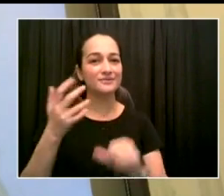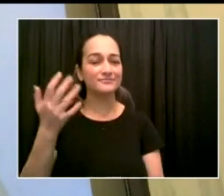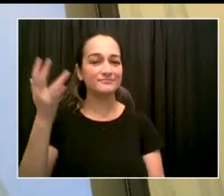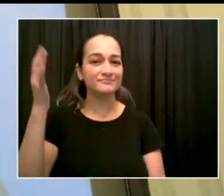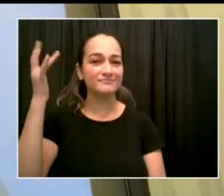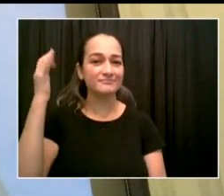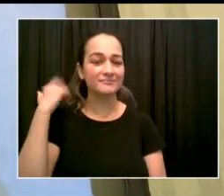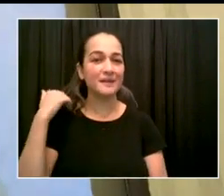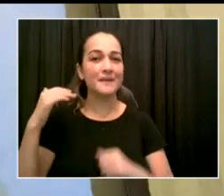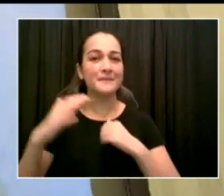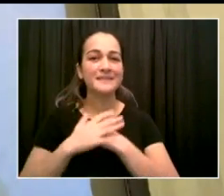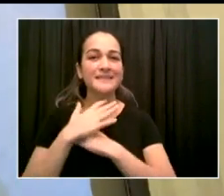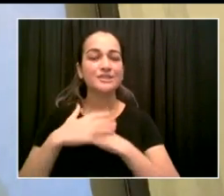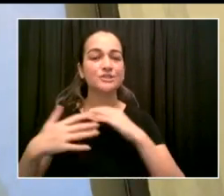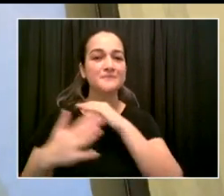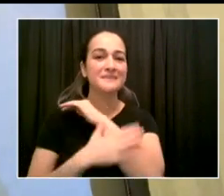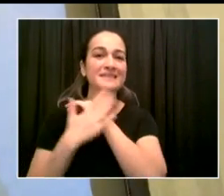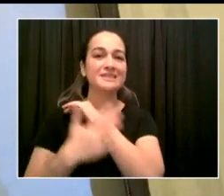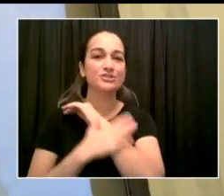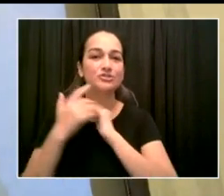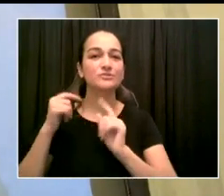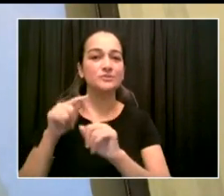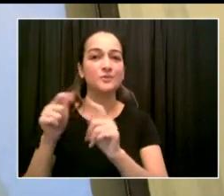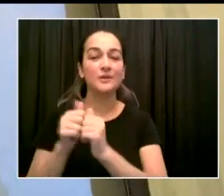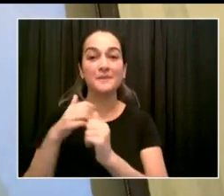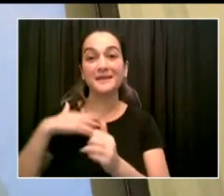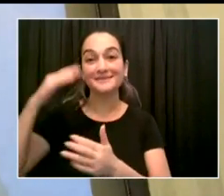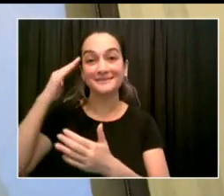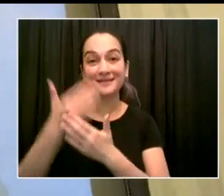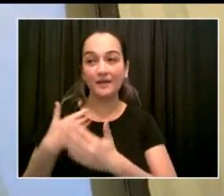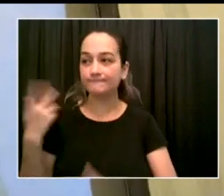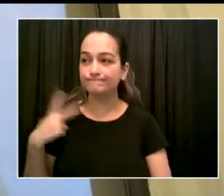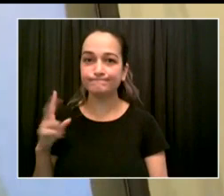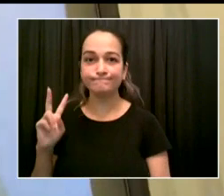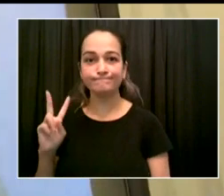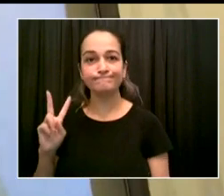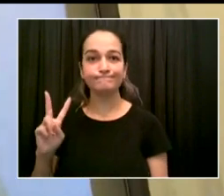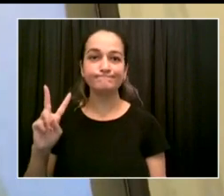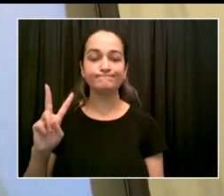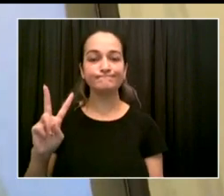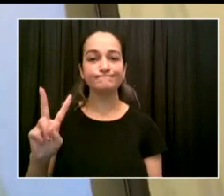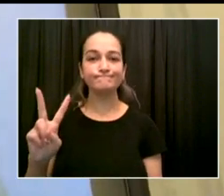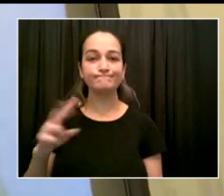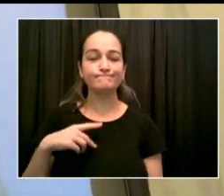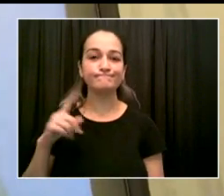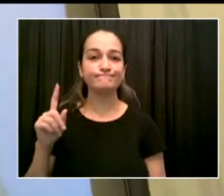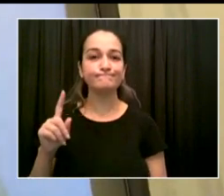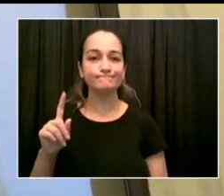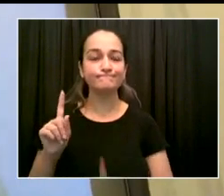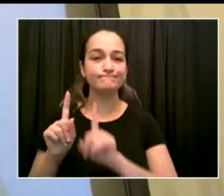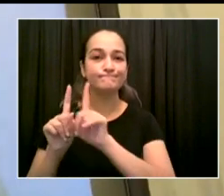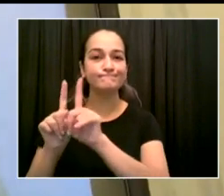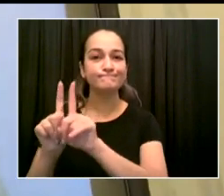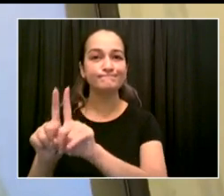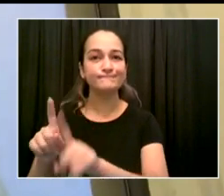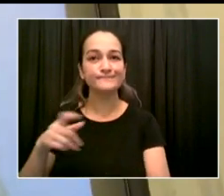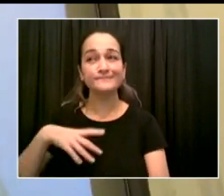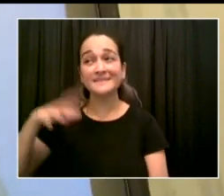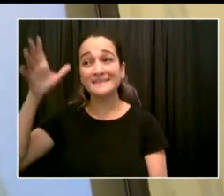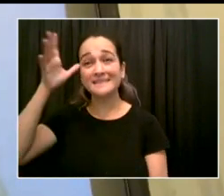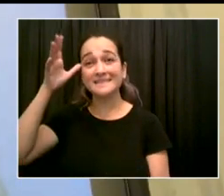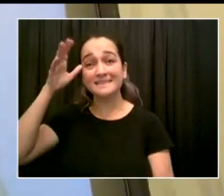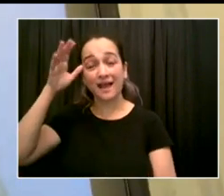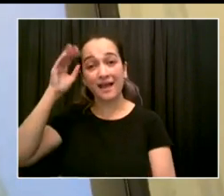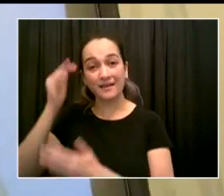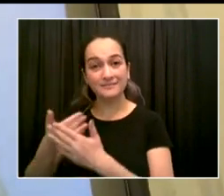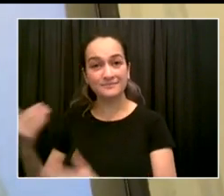all of us, what we say and what we do, hopefully will set an example for others to walk in those footsteps,